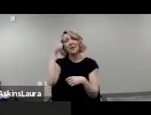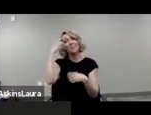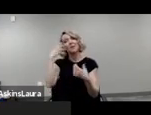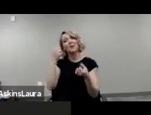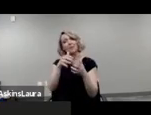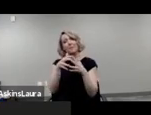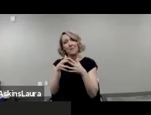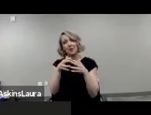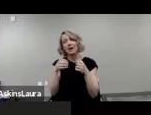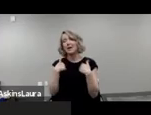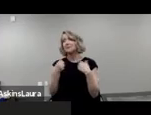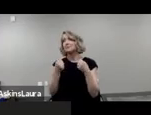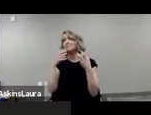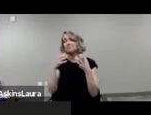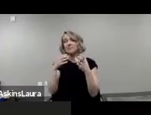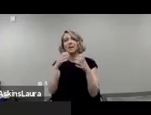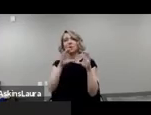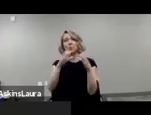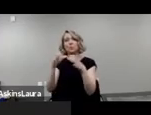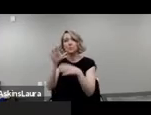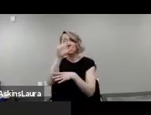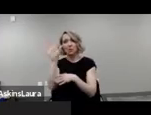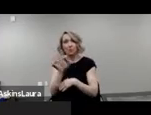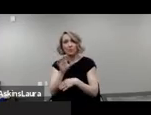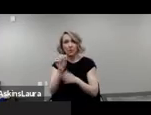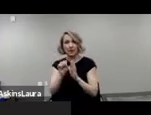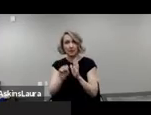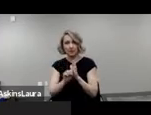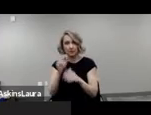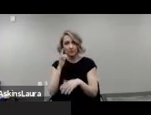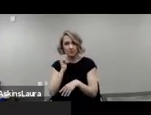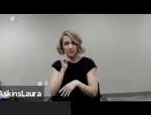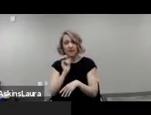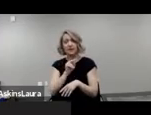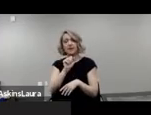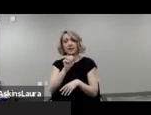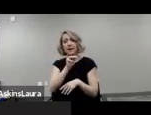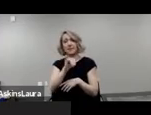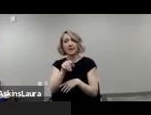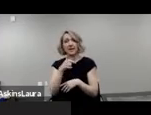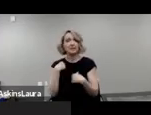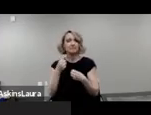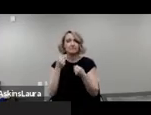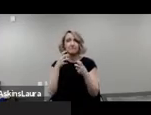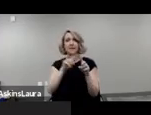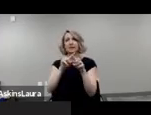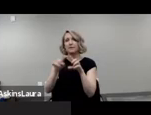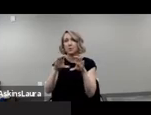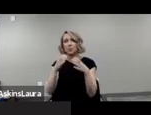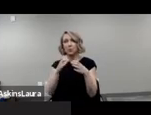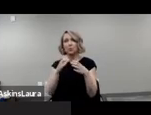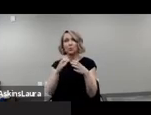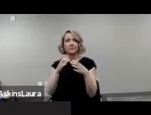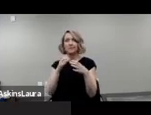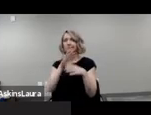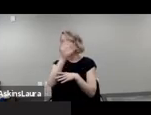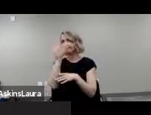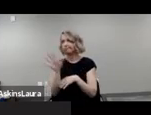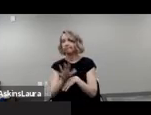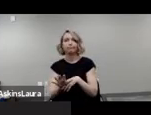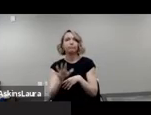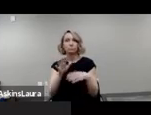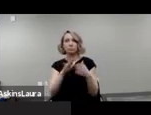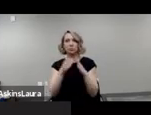several chapters throughout California and NAMI has numerous chapters throughout many communities in California.